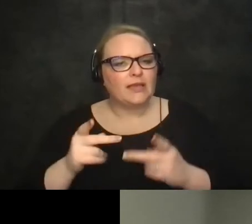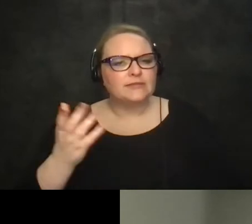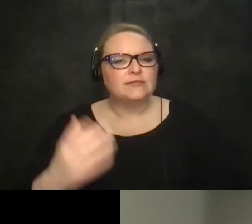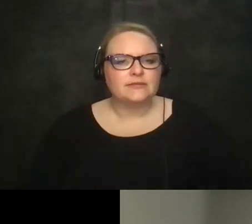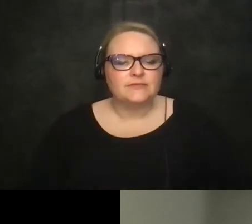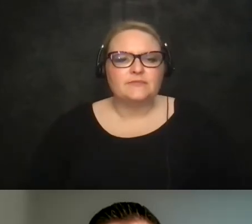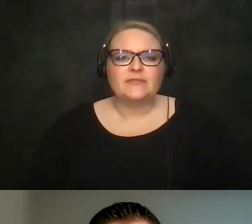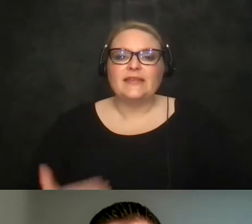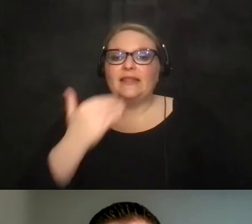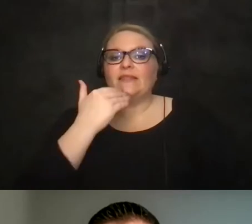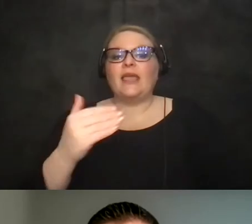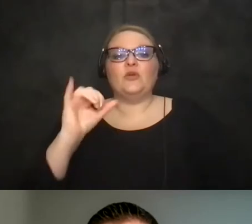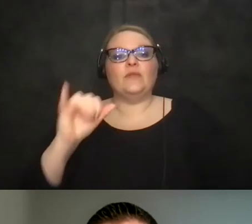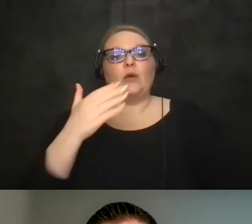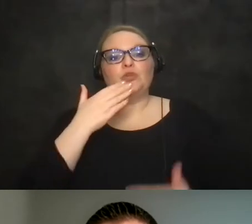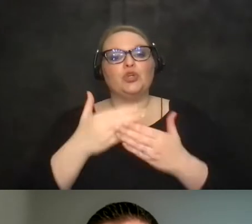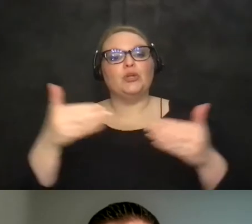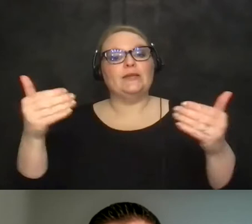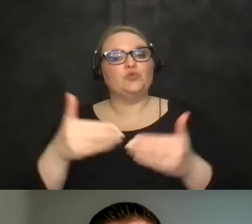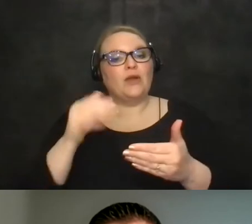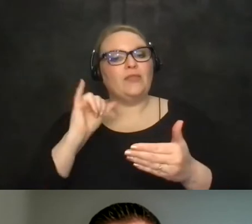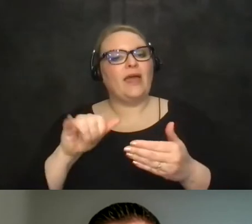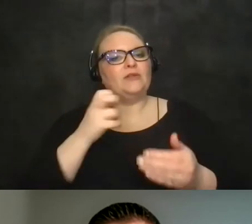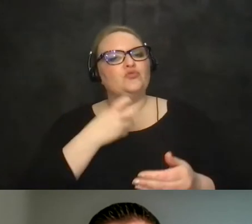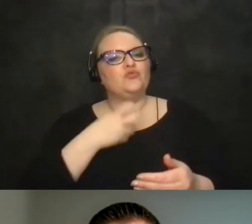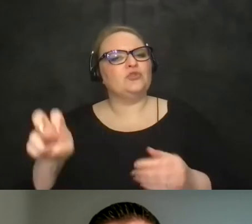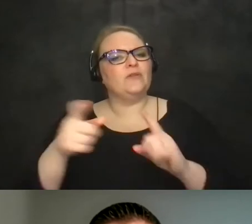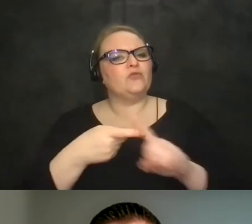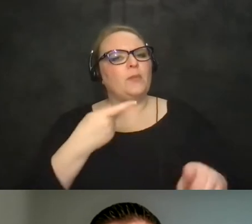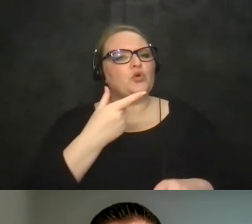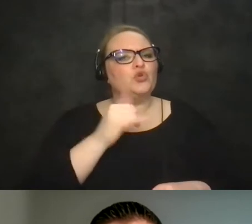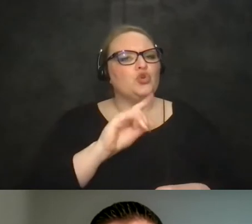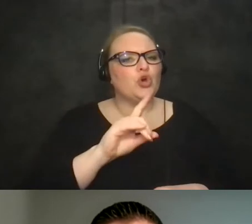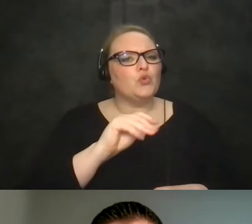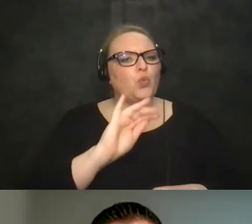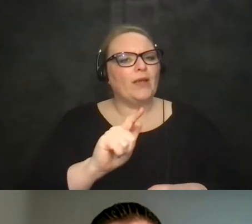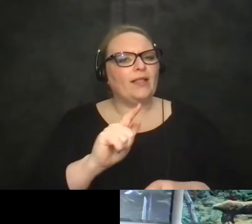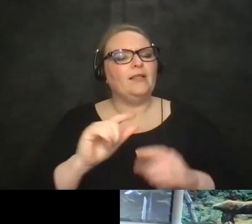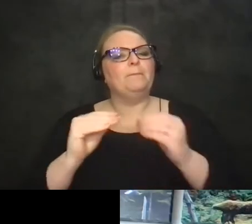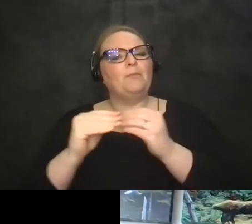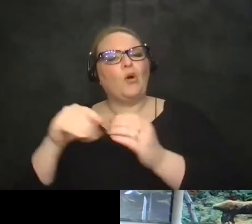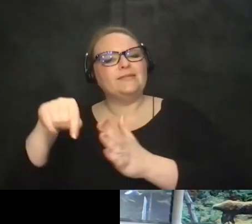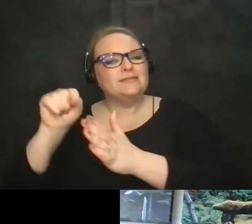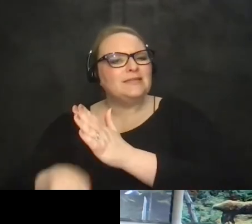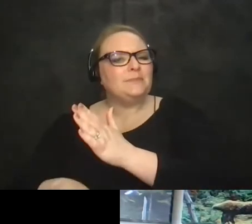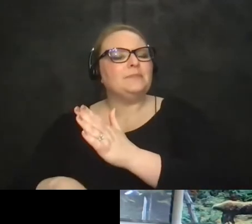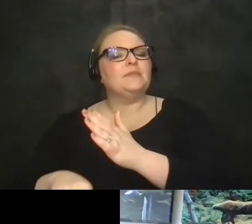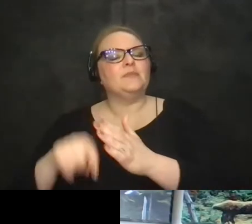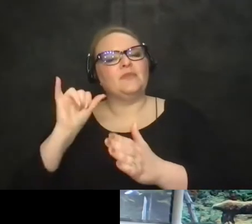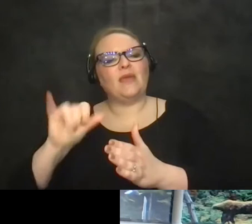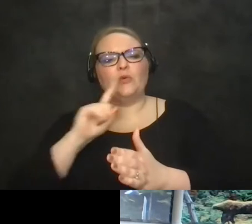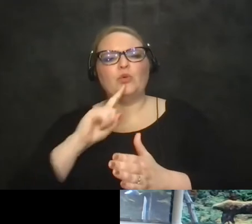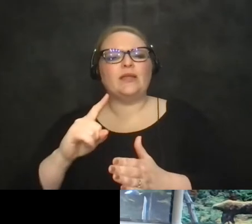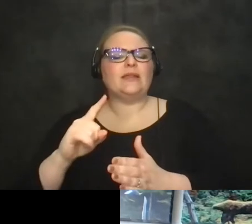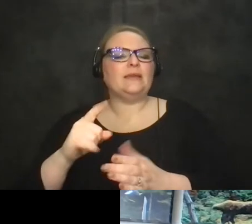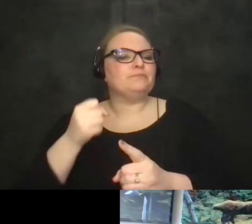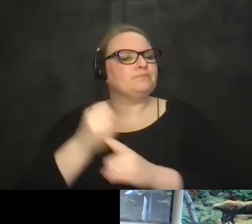you so much that was actually a really good introduction i think that transition from goodwill to something more is really uh strikes at the heart of what i'd want